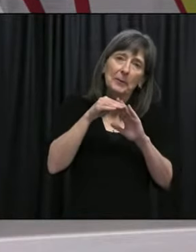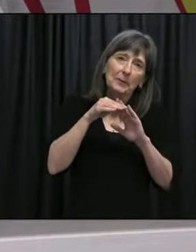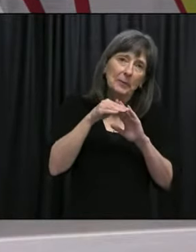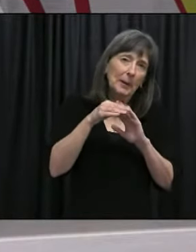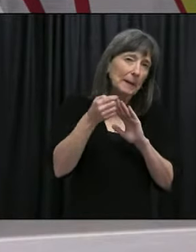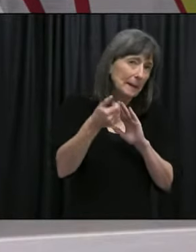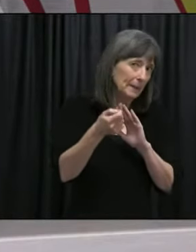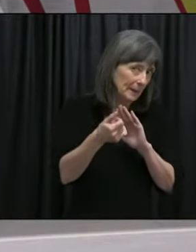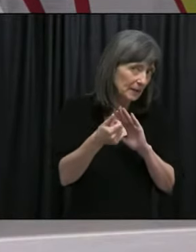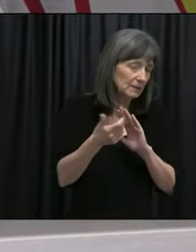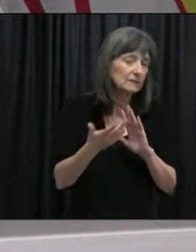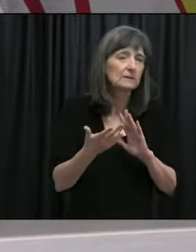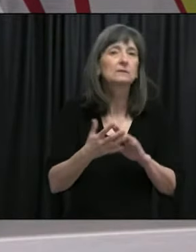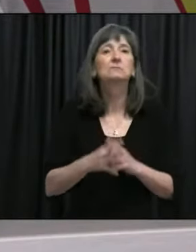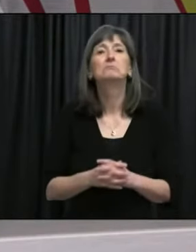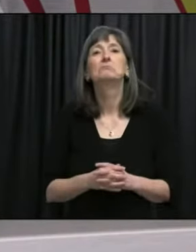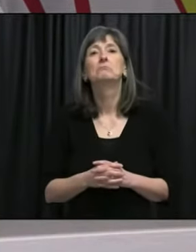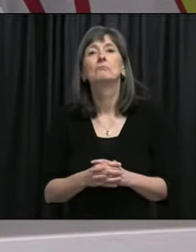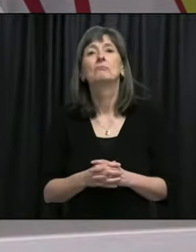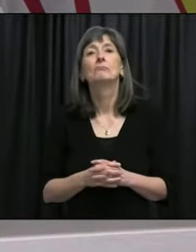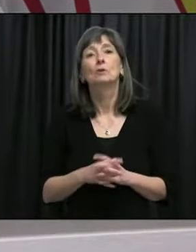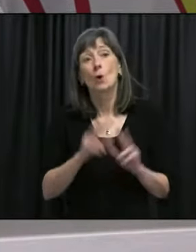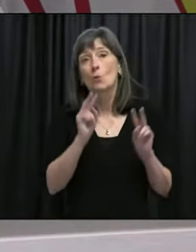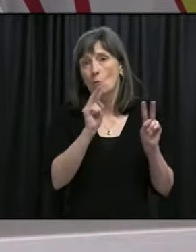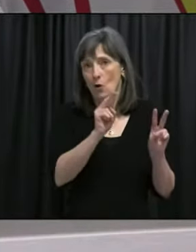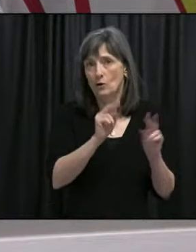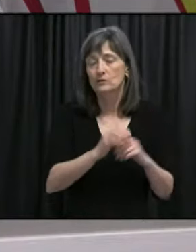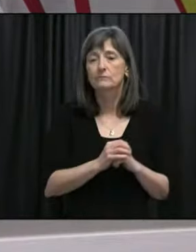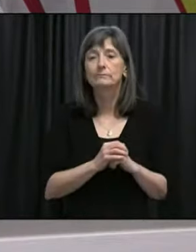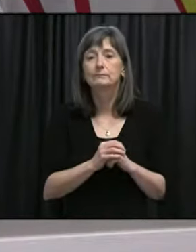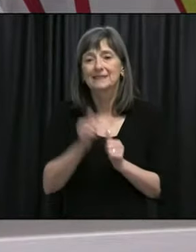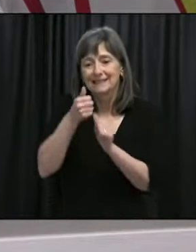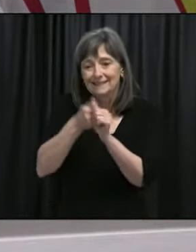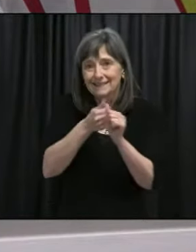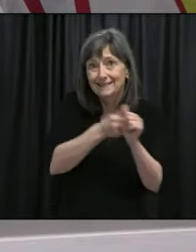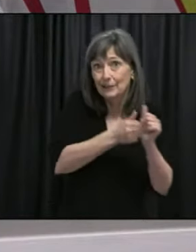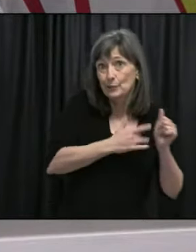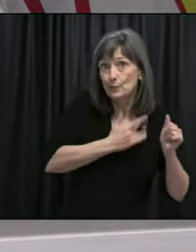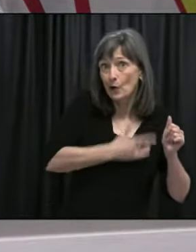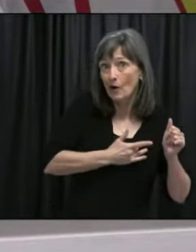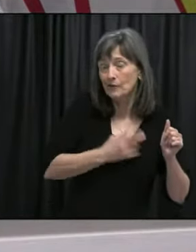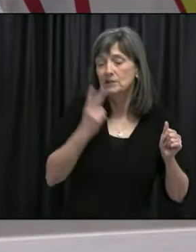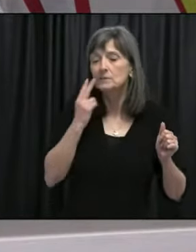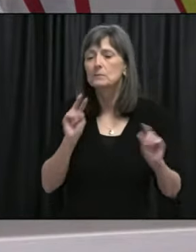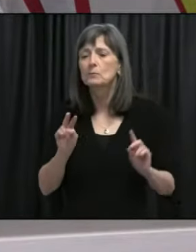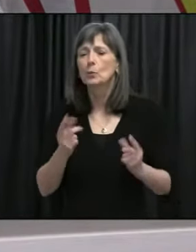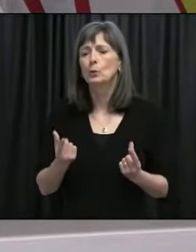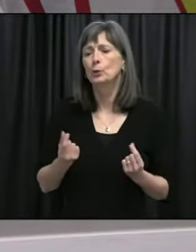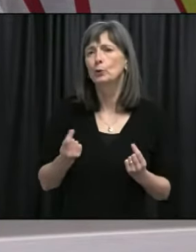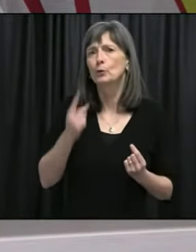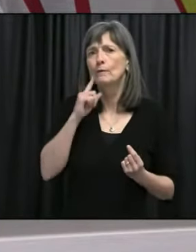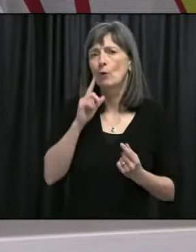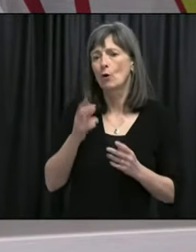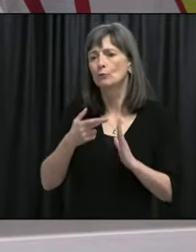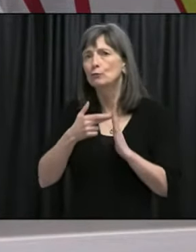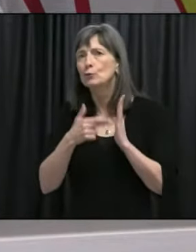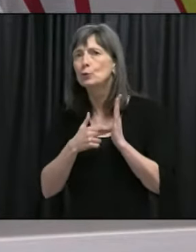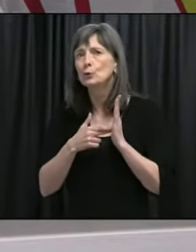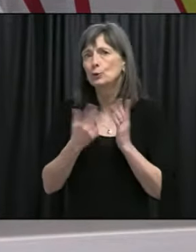counts. We also look at what provinces are doing with regard to trying to curb some of those